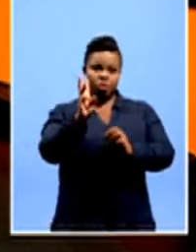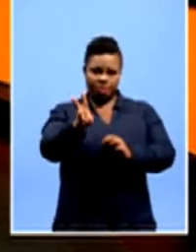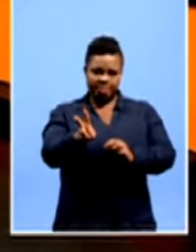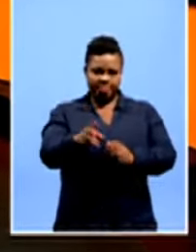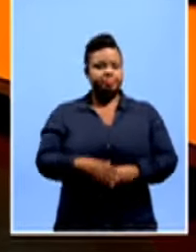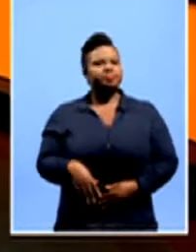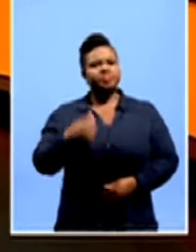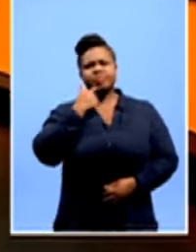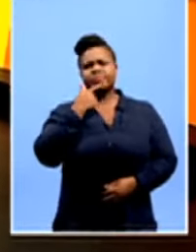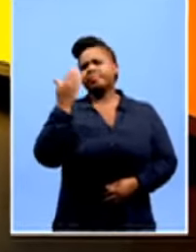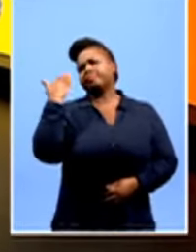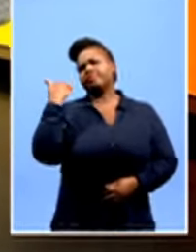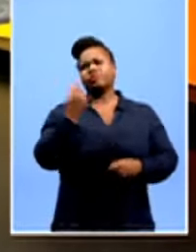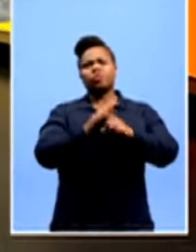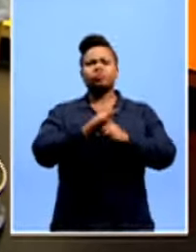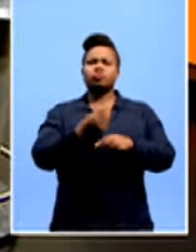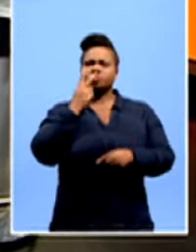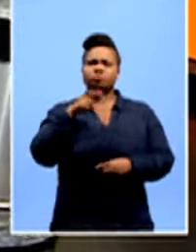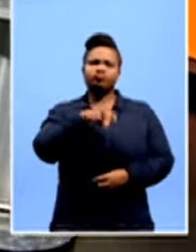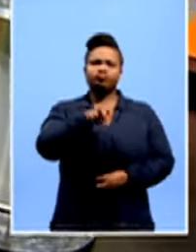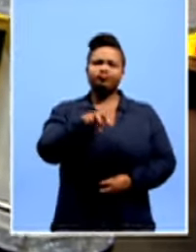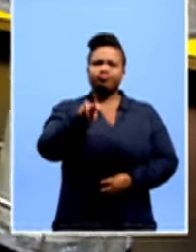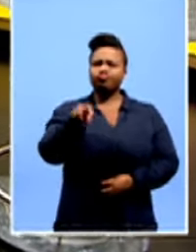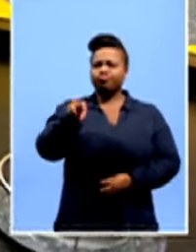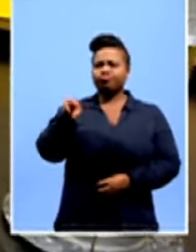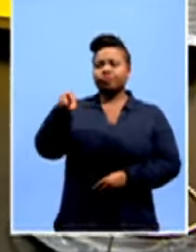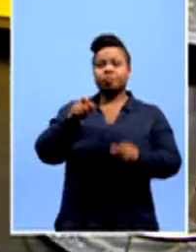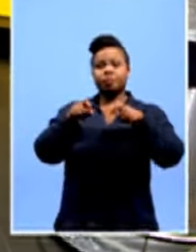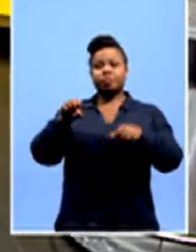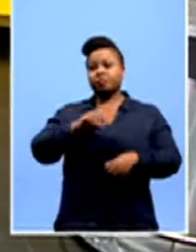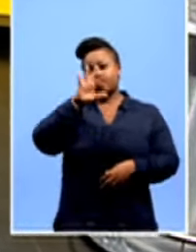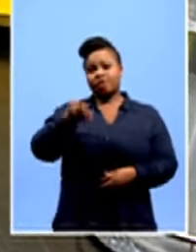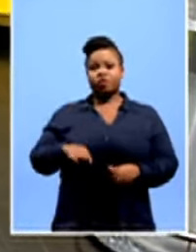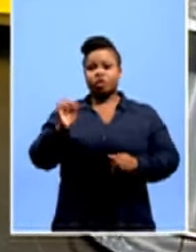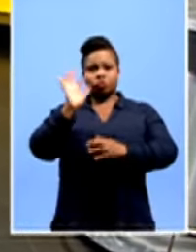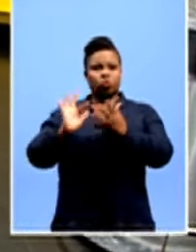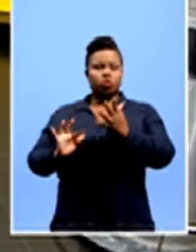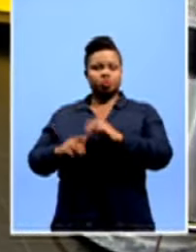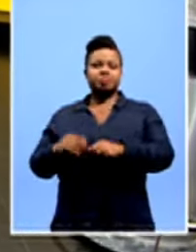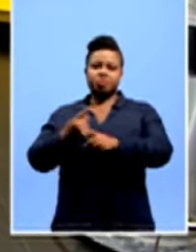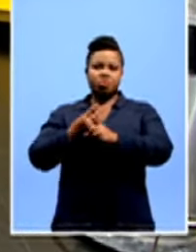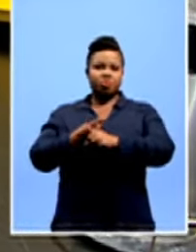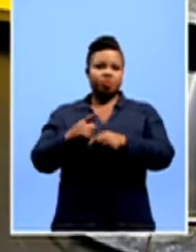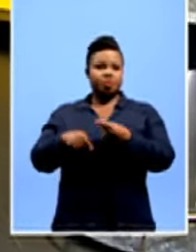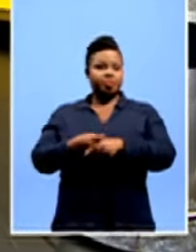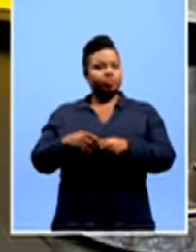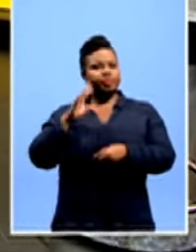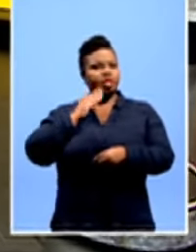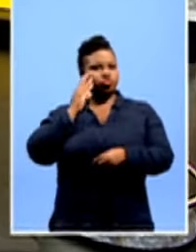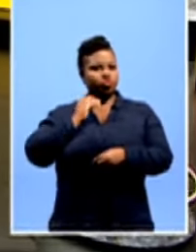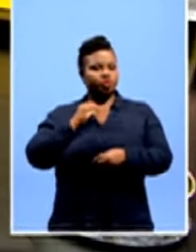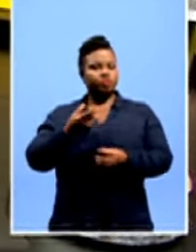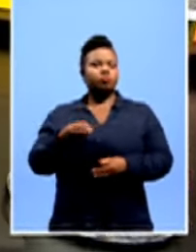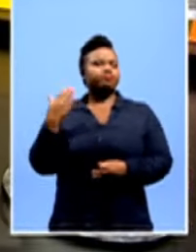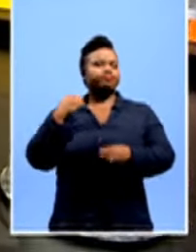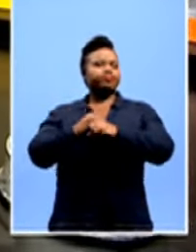as you've seen in recent weeks, we've crisscrossed the country looking for South African stories, talking to ordinary folks about their experience of